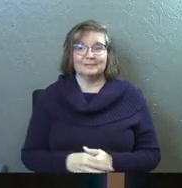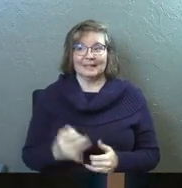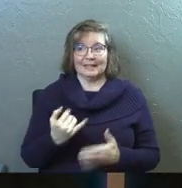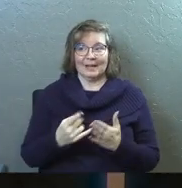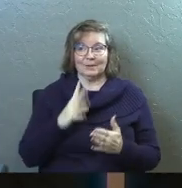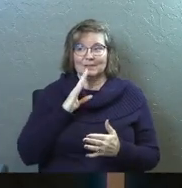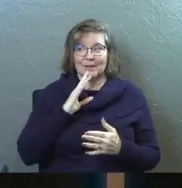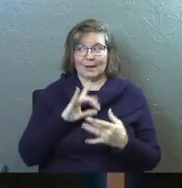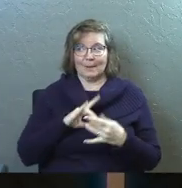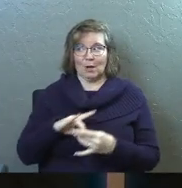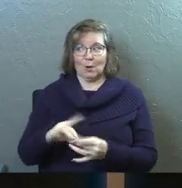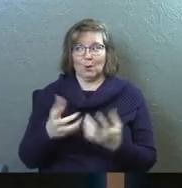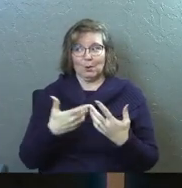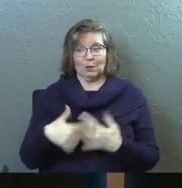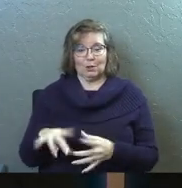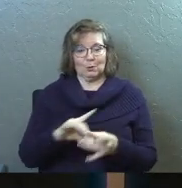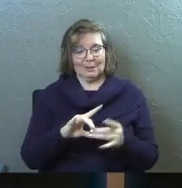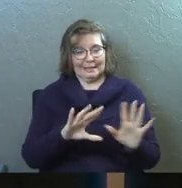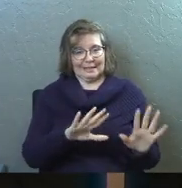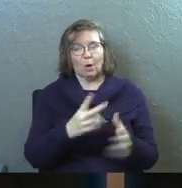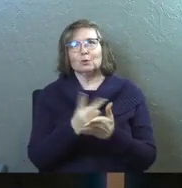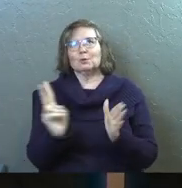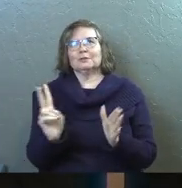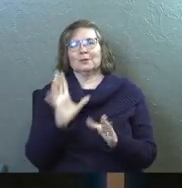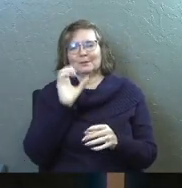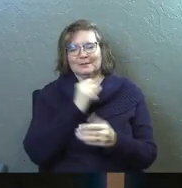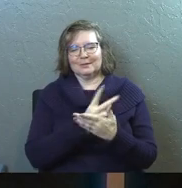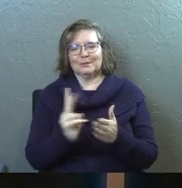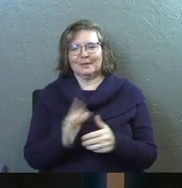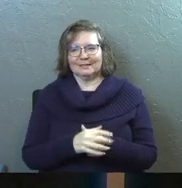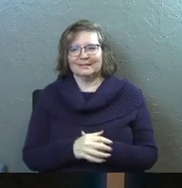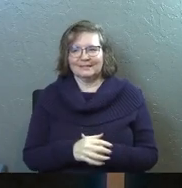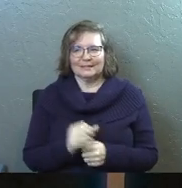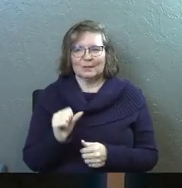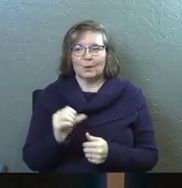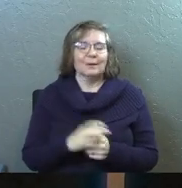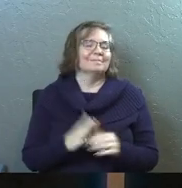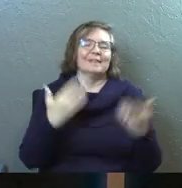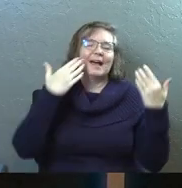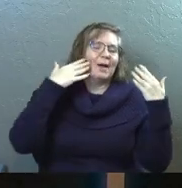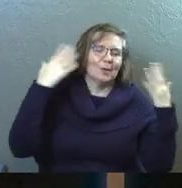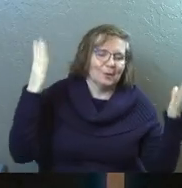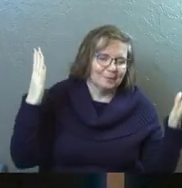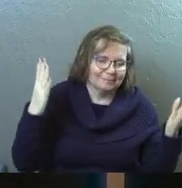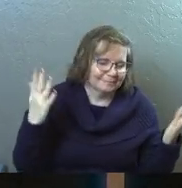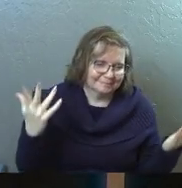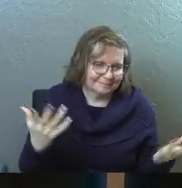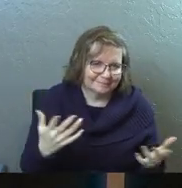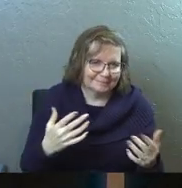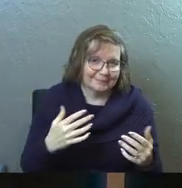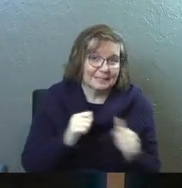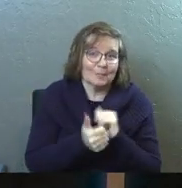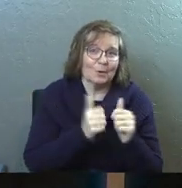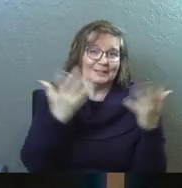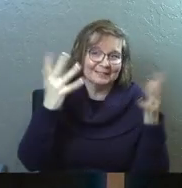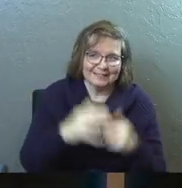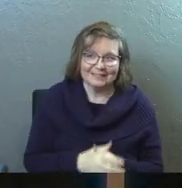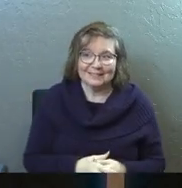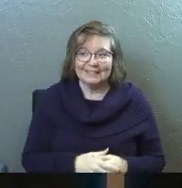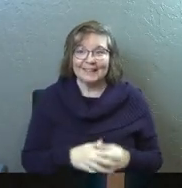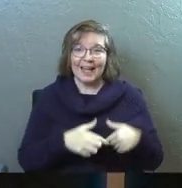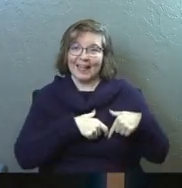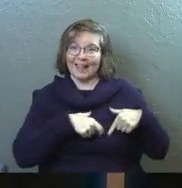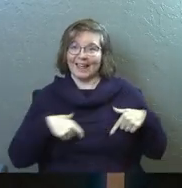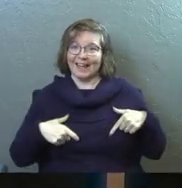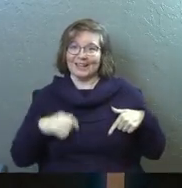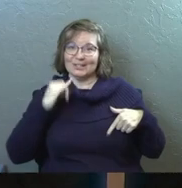Last week, we talked about unity. So just remember... two weeks ago, guess, two weeks ago, unity. So I don't know. You know, go sports. Or as Josh,